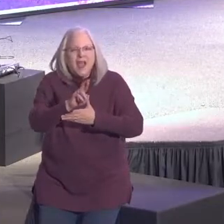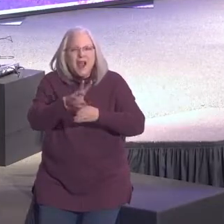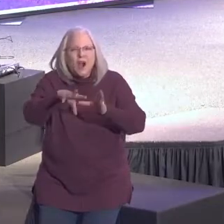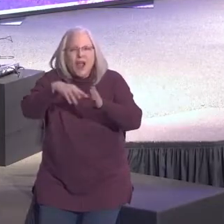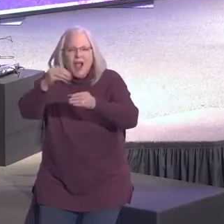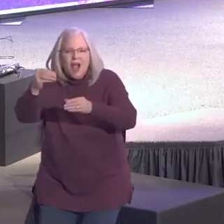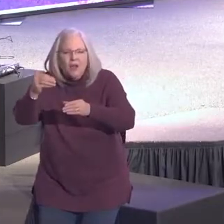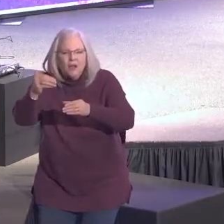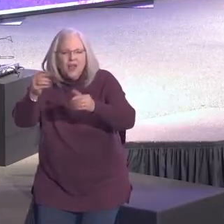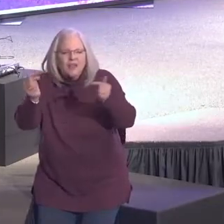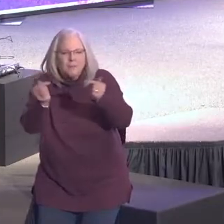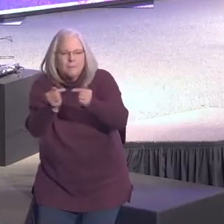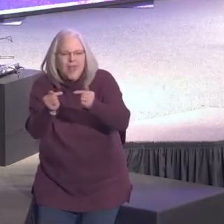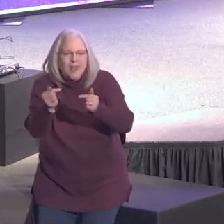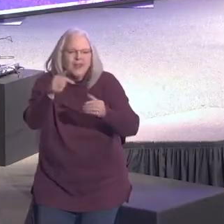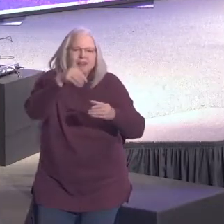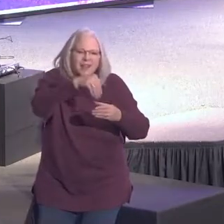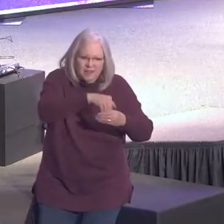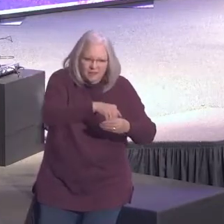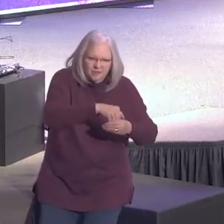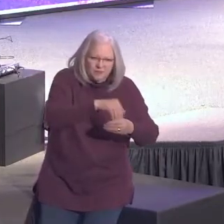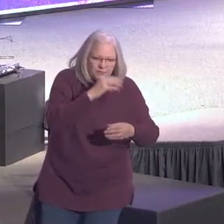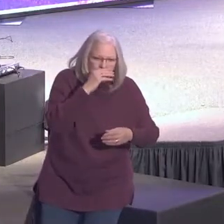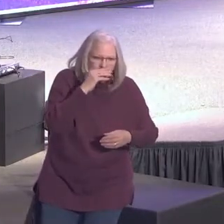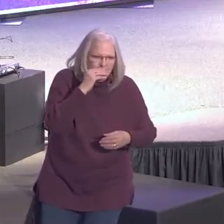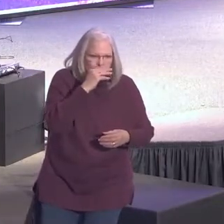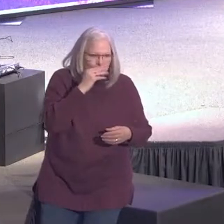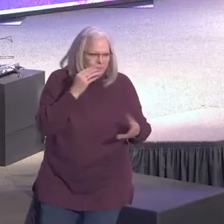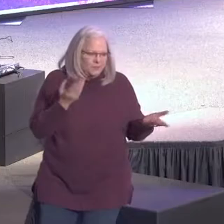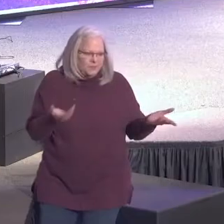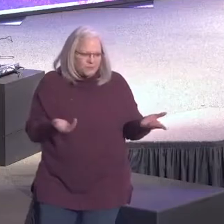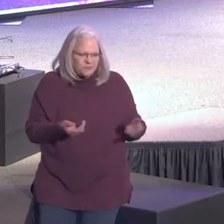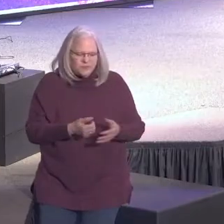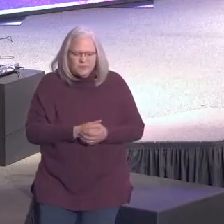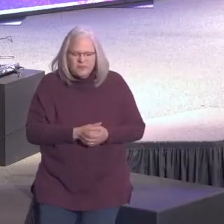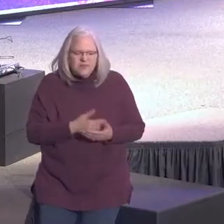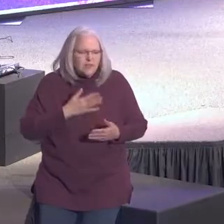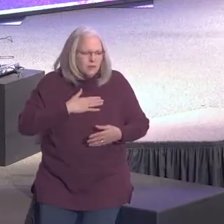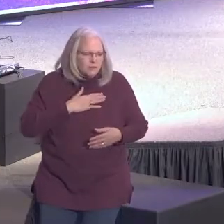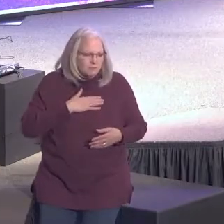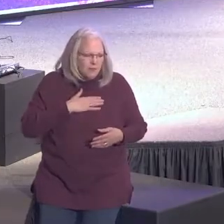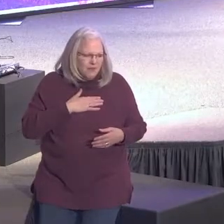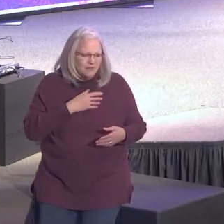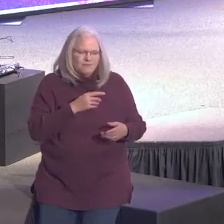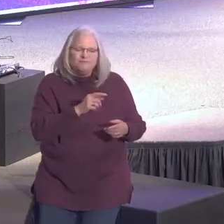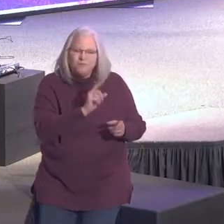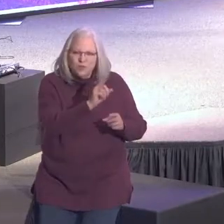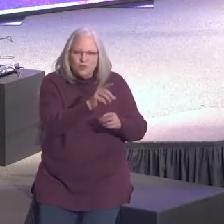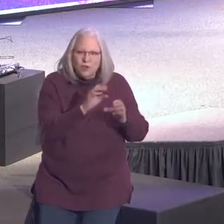I mean, he has me over a barrel. What am I going to say? I'm just going to tell him the truth. Well, went fishing